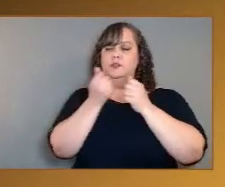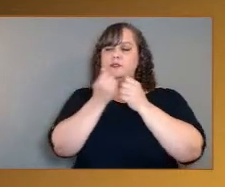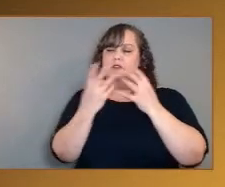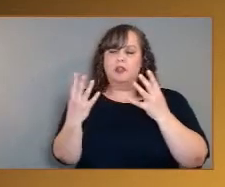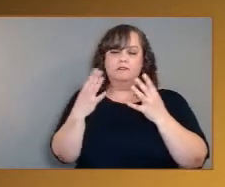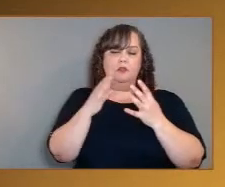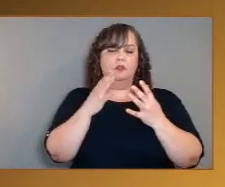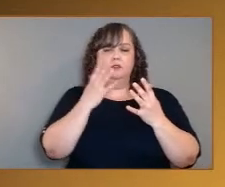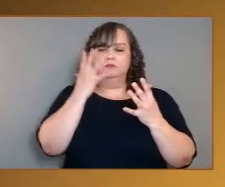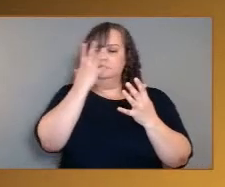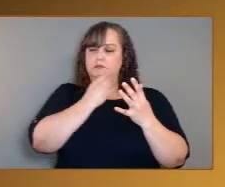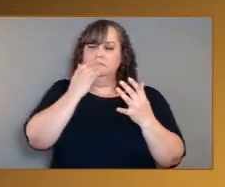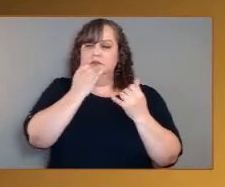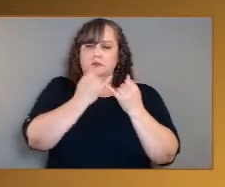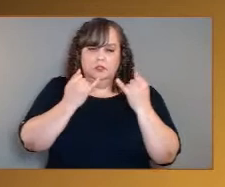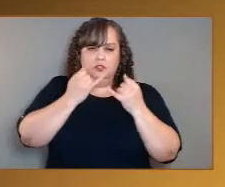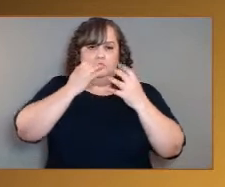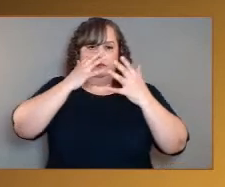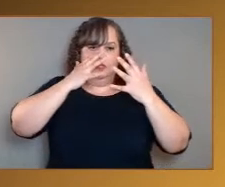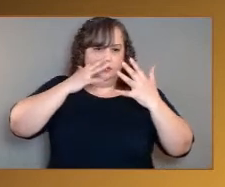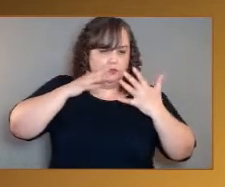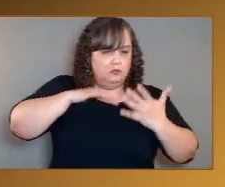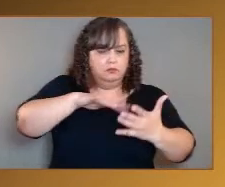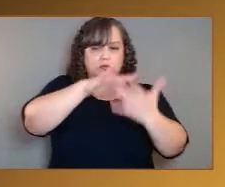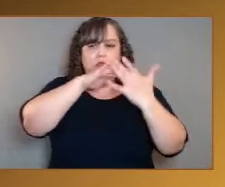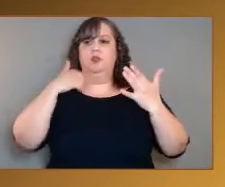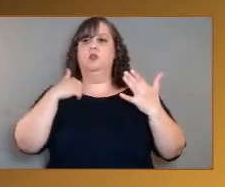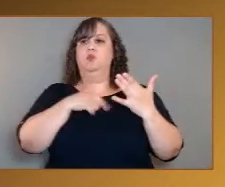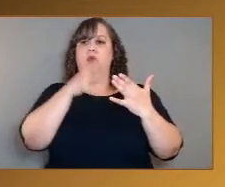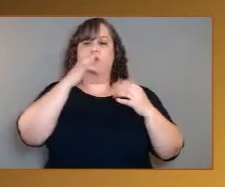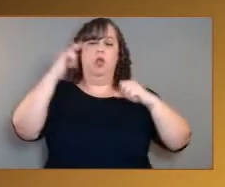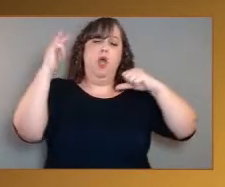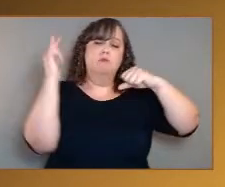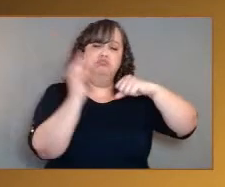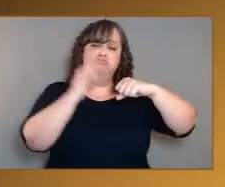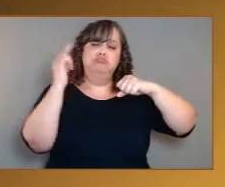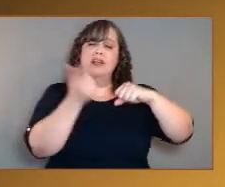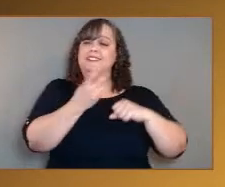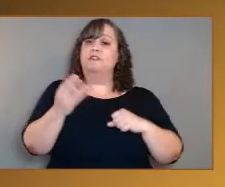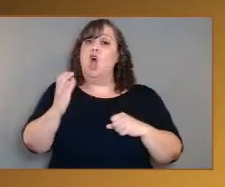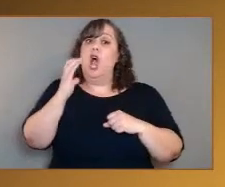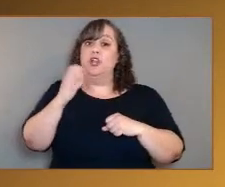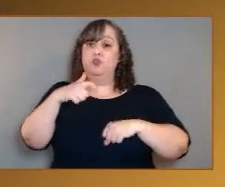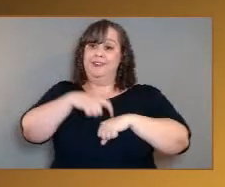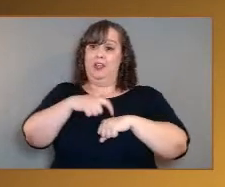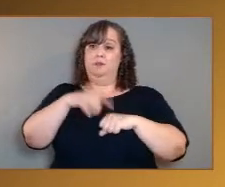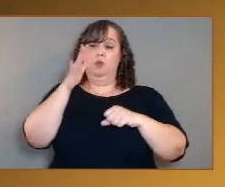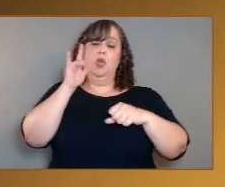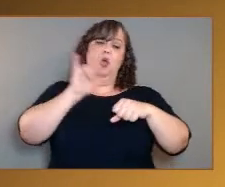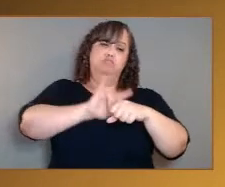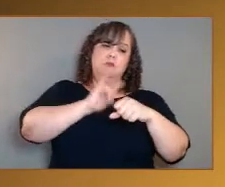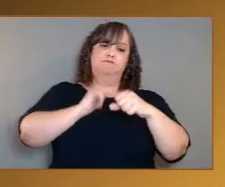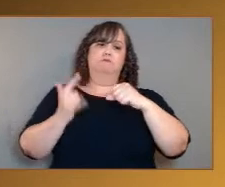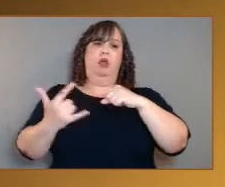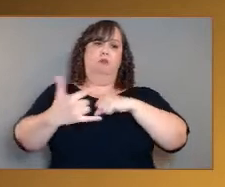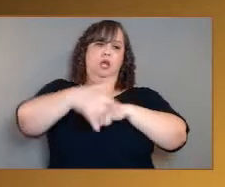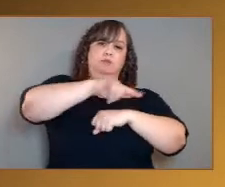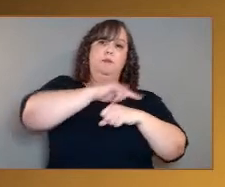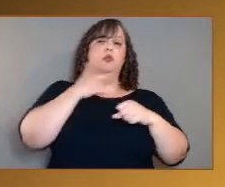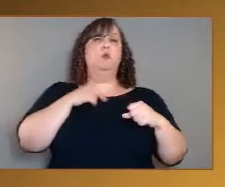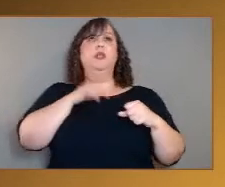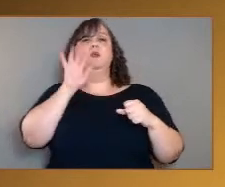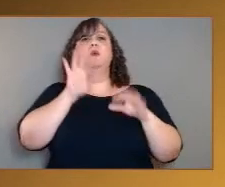ever made before. And hundreds of times, we will make a complete transect of the atmospheric chemistry. We will sniff the inert noble gases